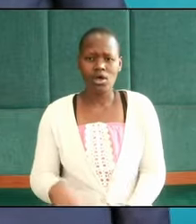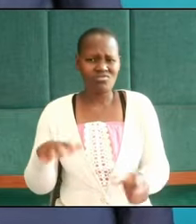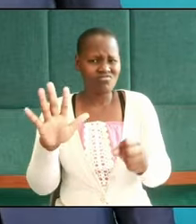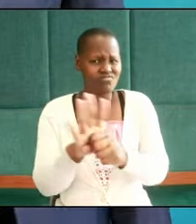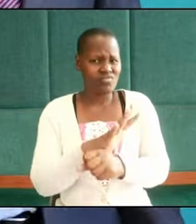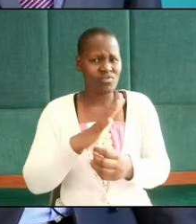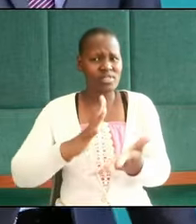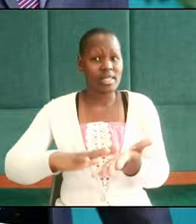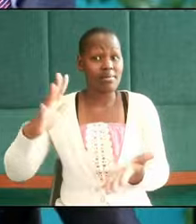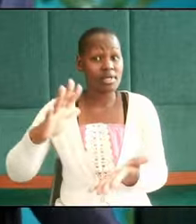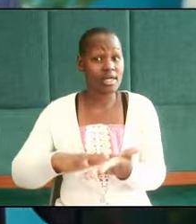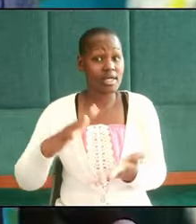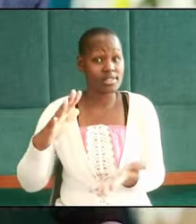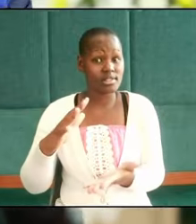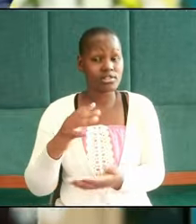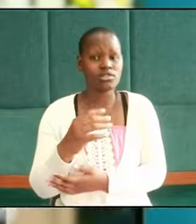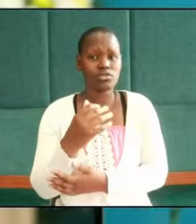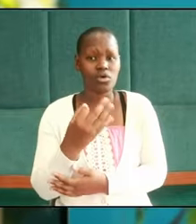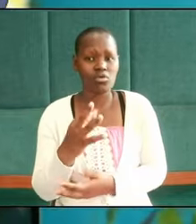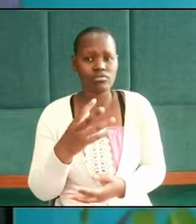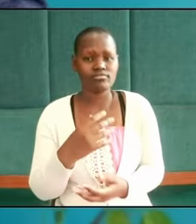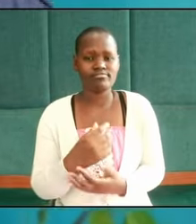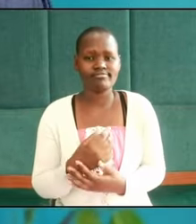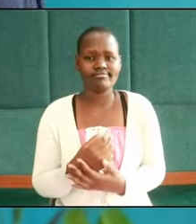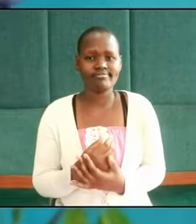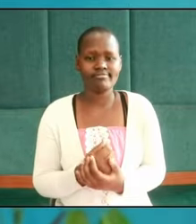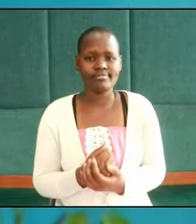of this corrupt man